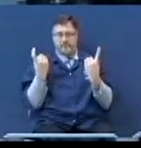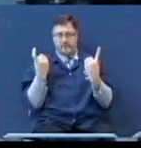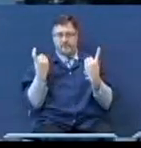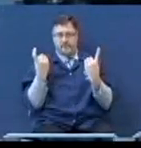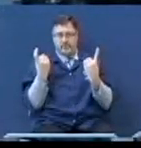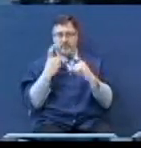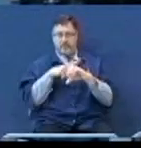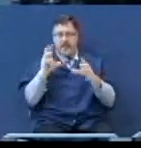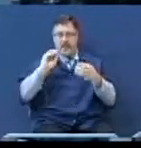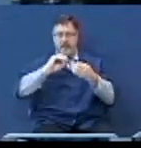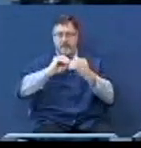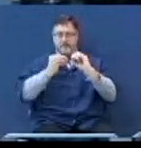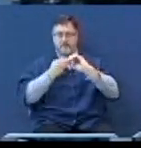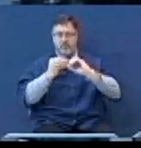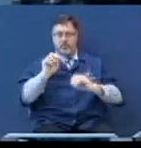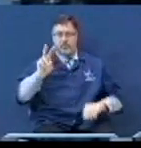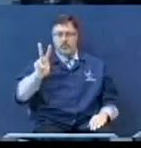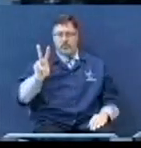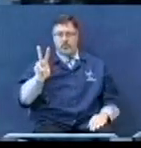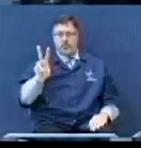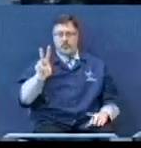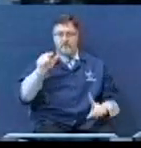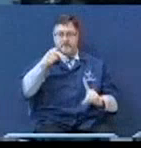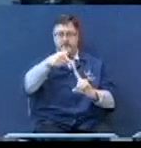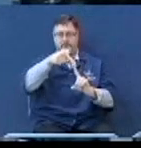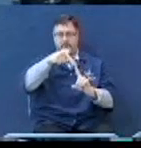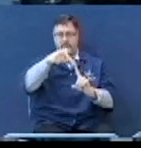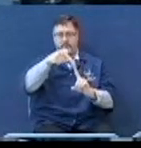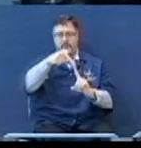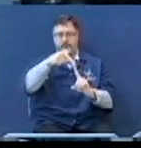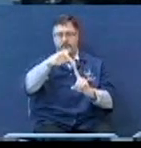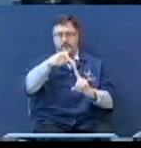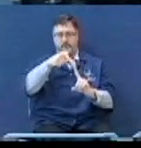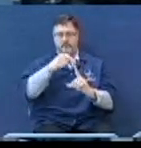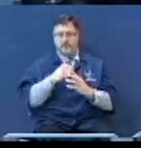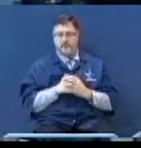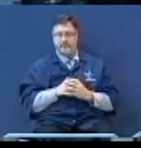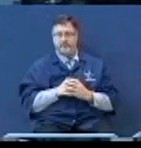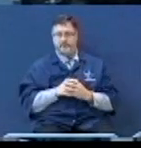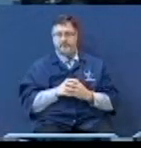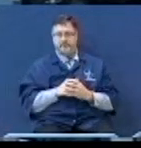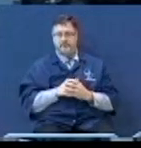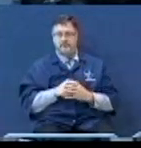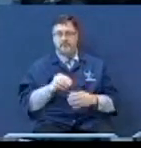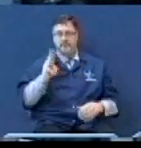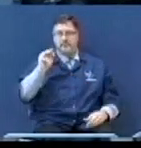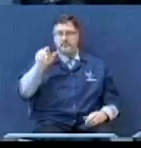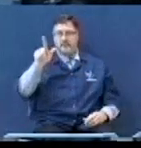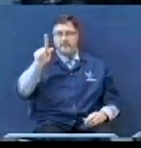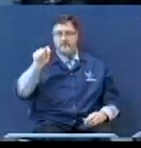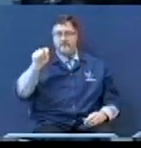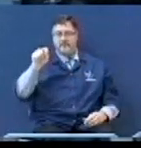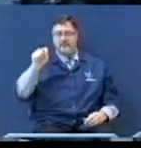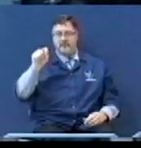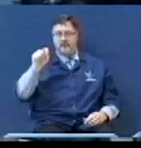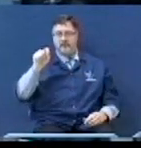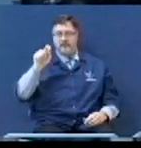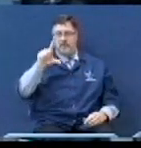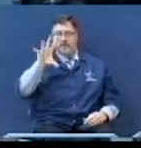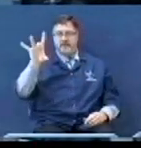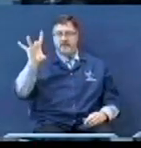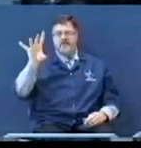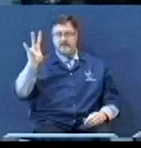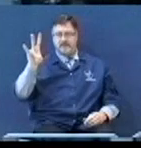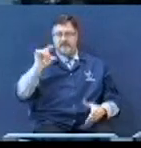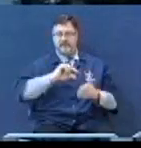But number two, this one really gets me. In Matthew 27, 39, it'll be up here, but you